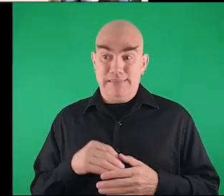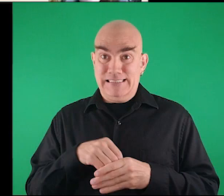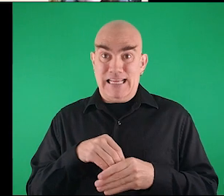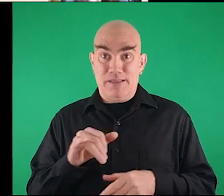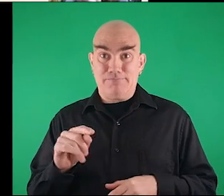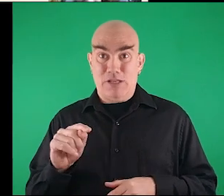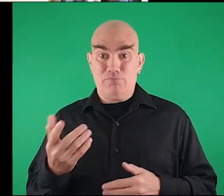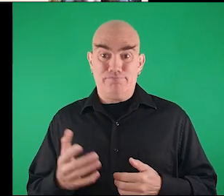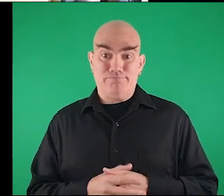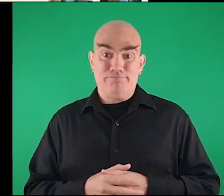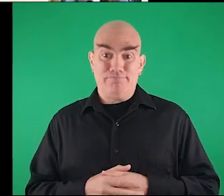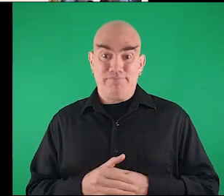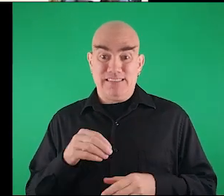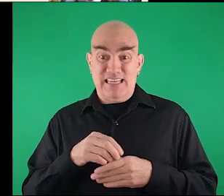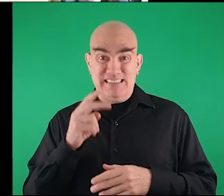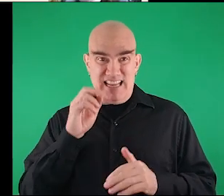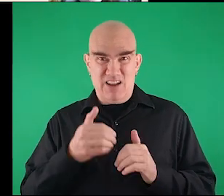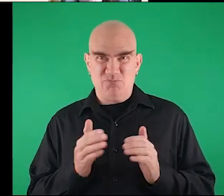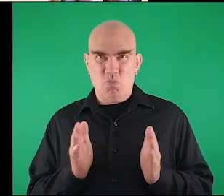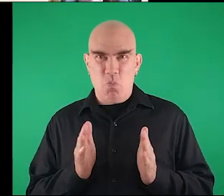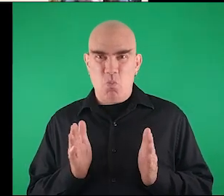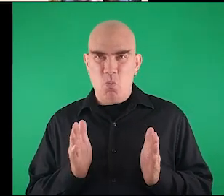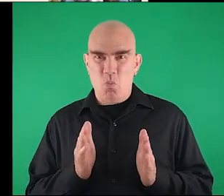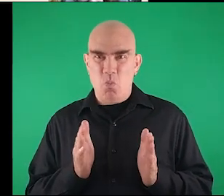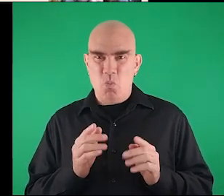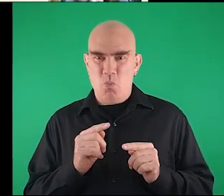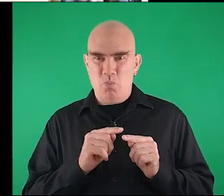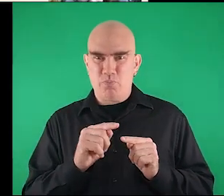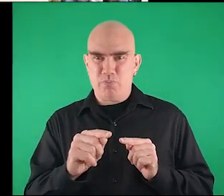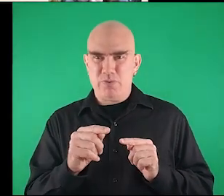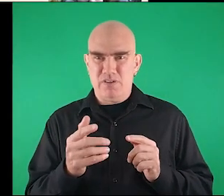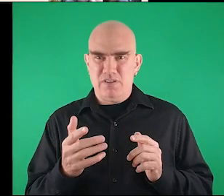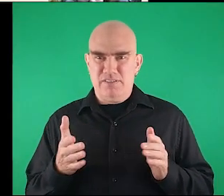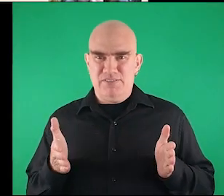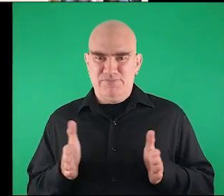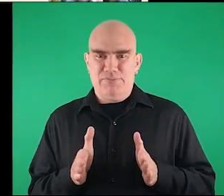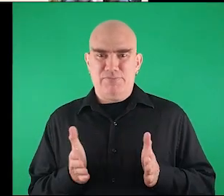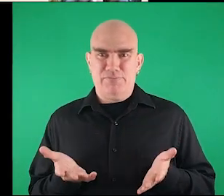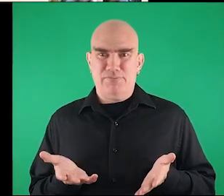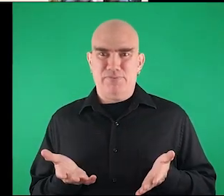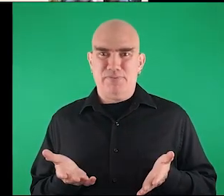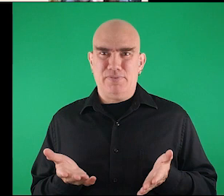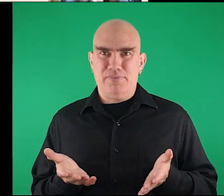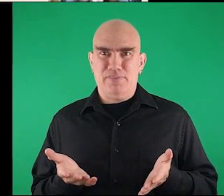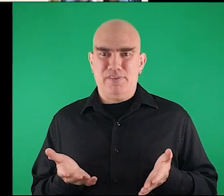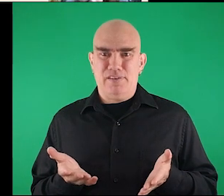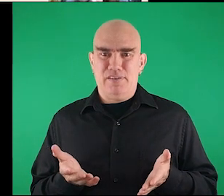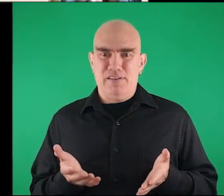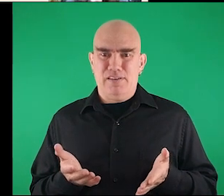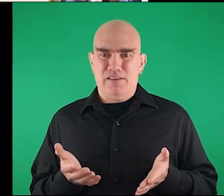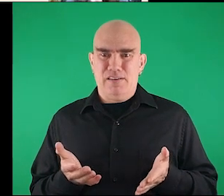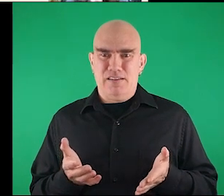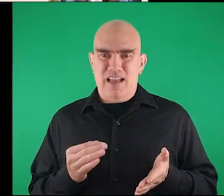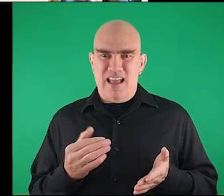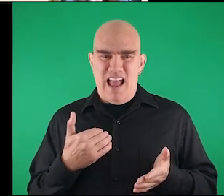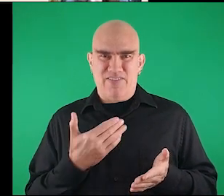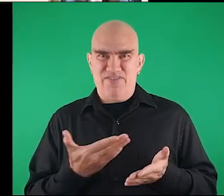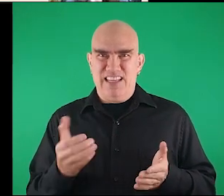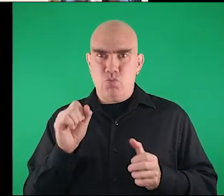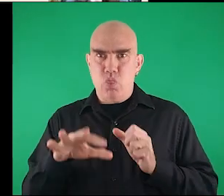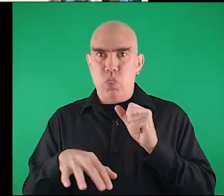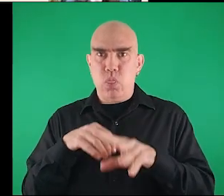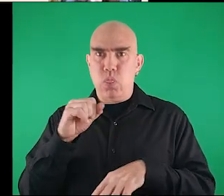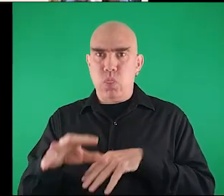inside also this is inside that you see the small of this and